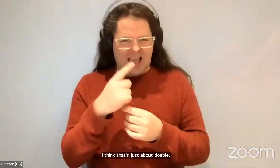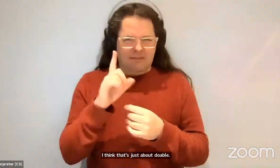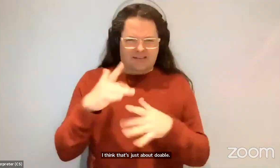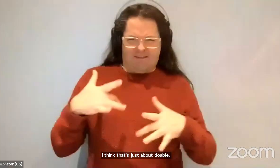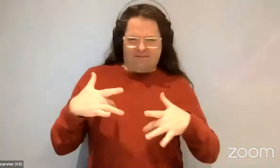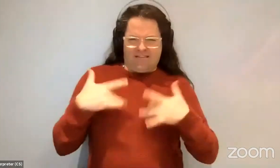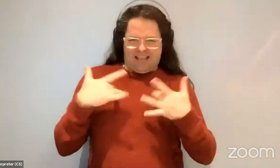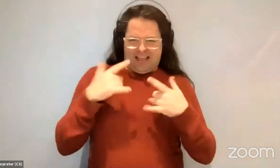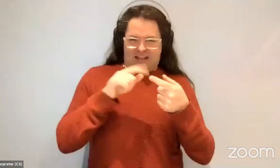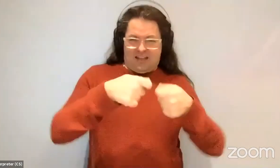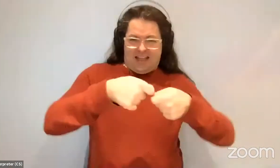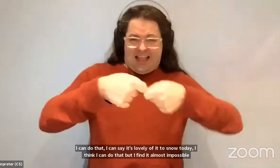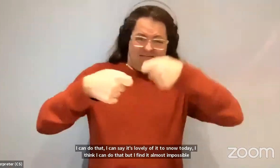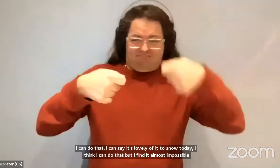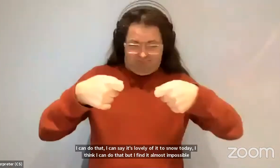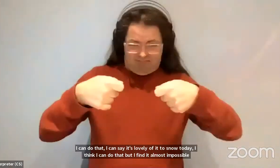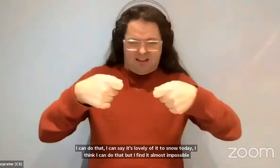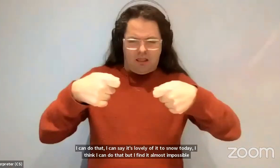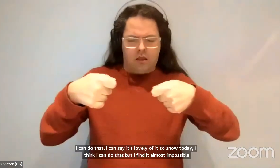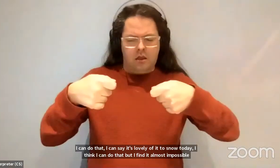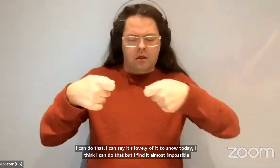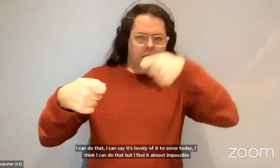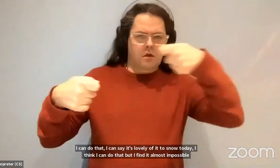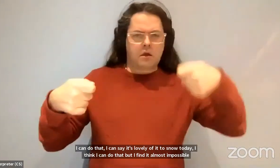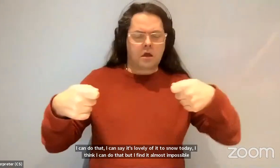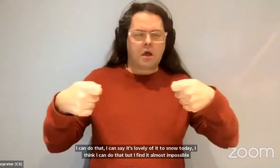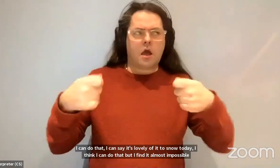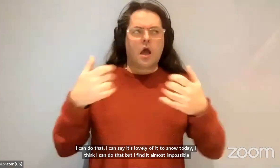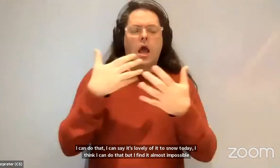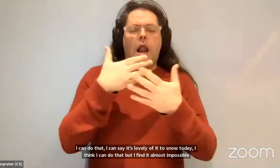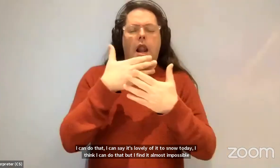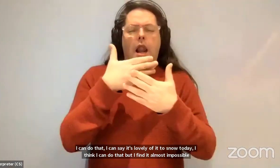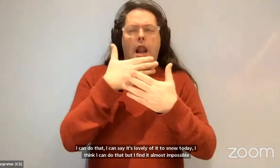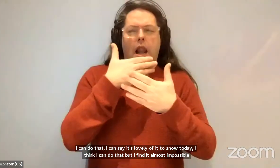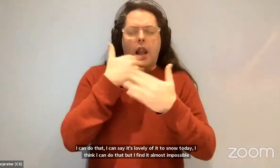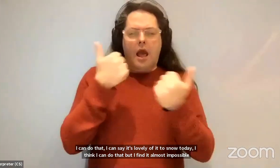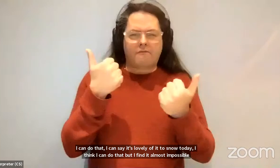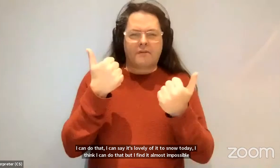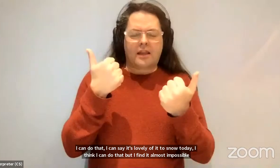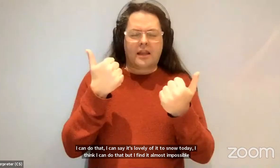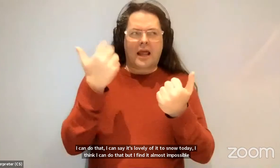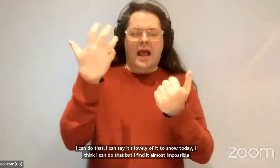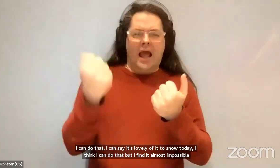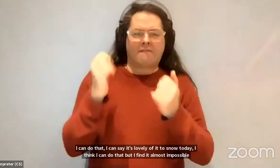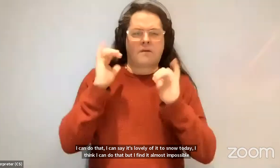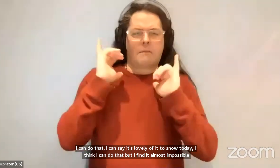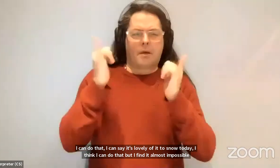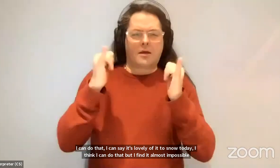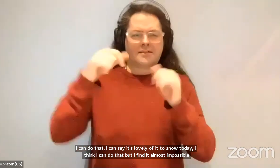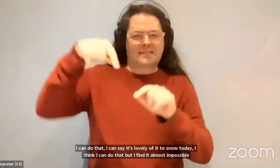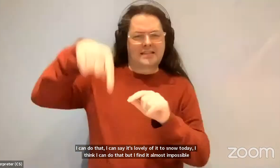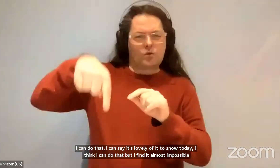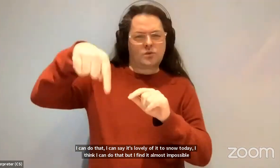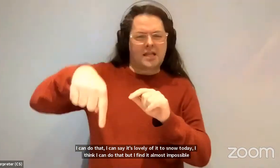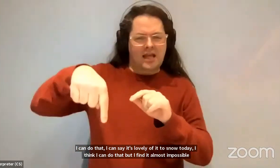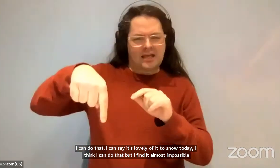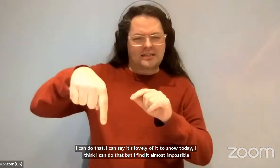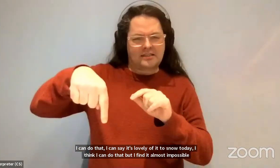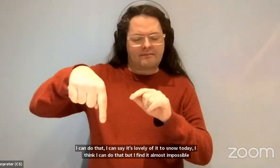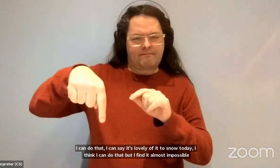impossible to say something like, it's lovely of there to be a party downstairs. Or, you know,